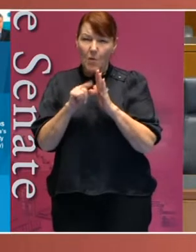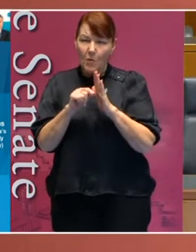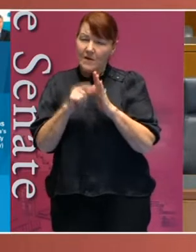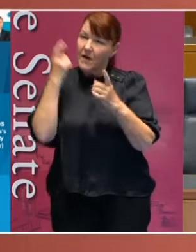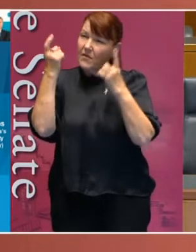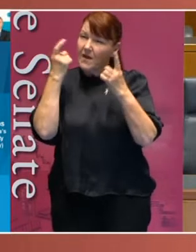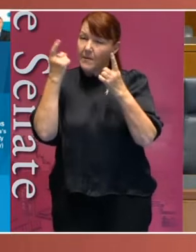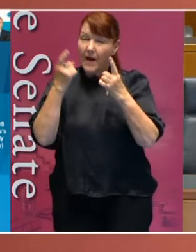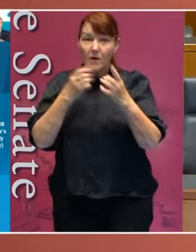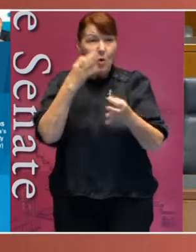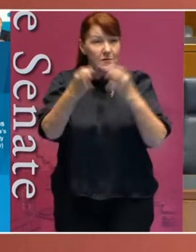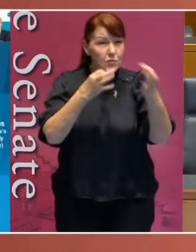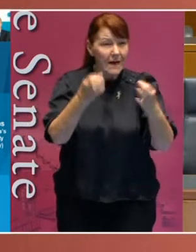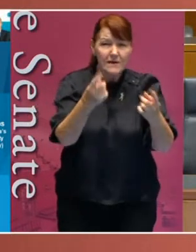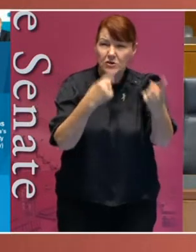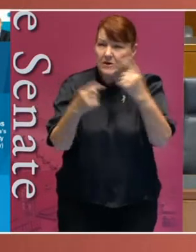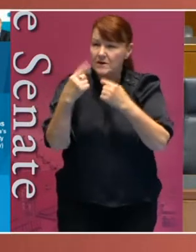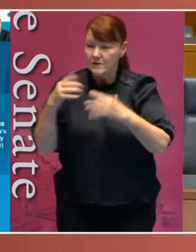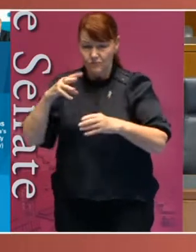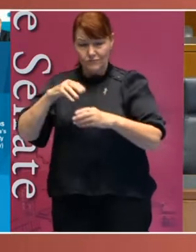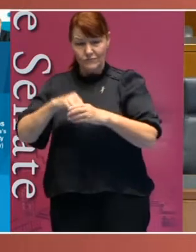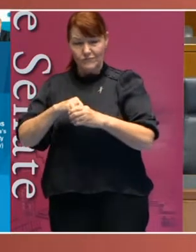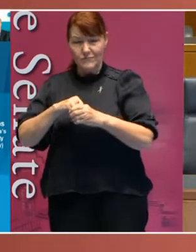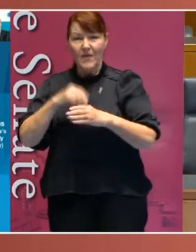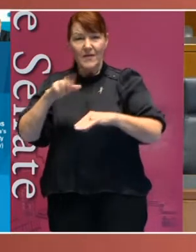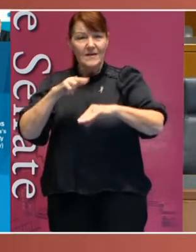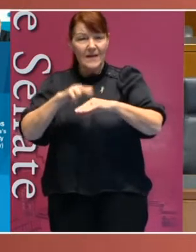concerning the National Disability Strategy.